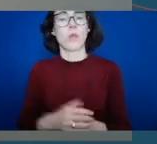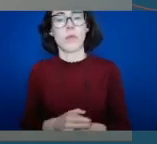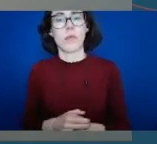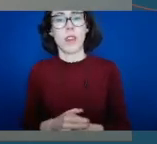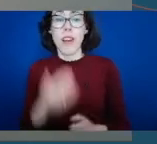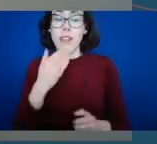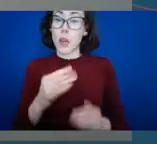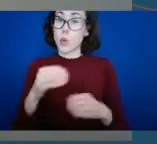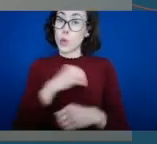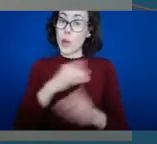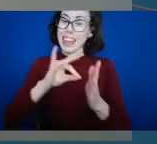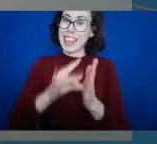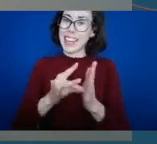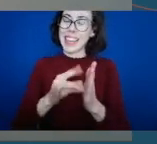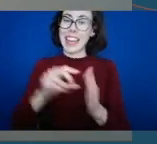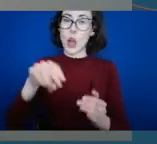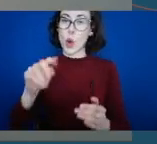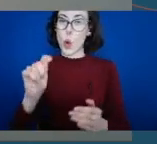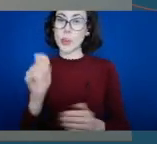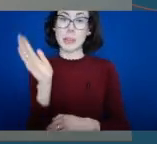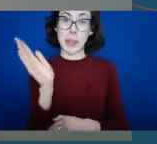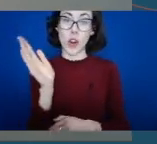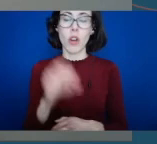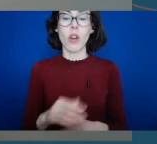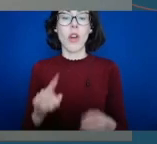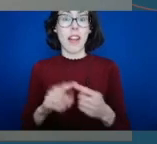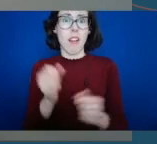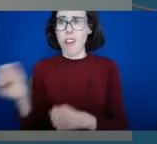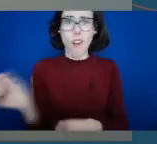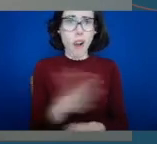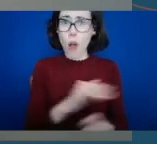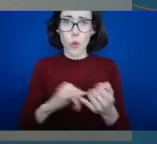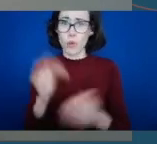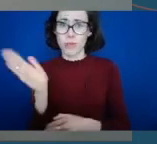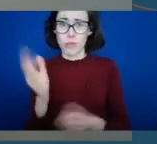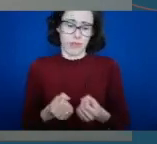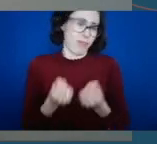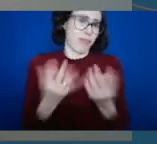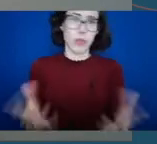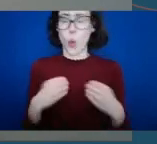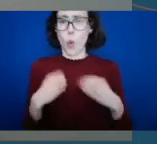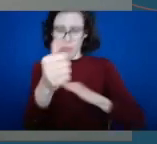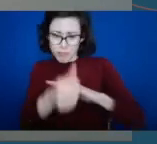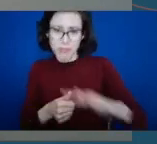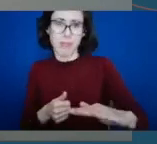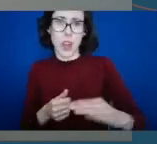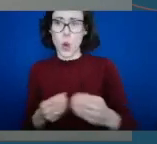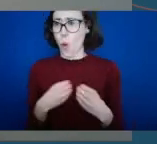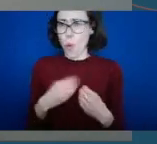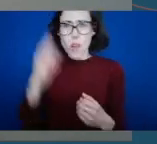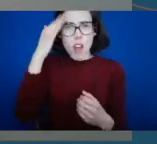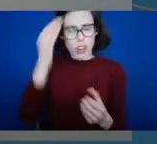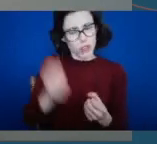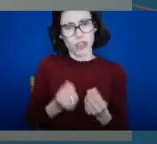speakers, Ellen and James, and all our guests this morning who have shared knowledge, expertise and your experiences and have added huge